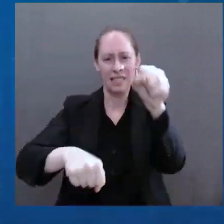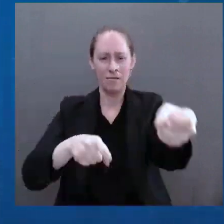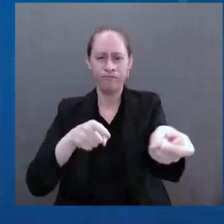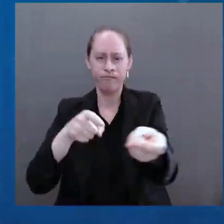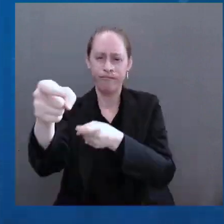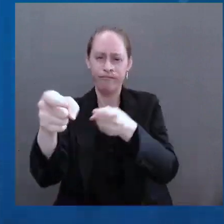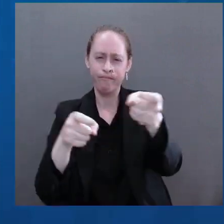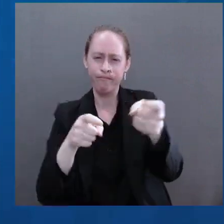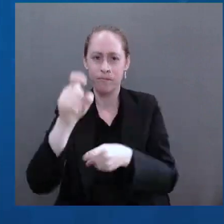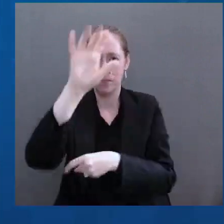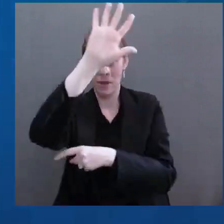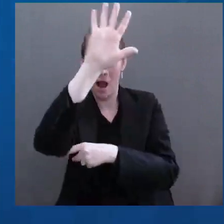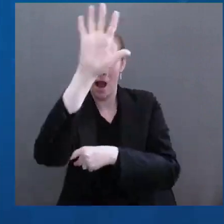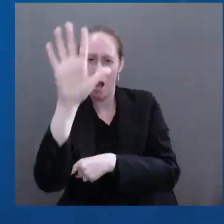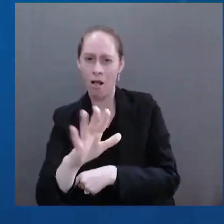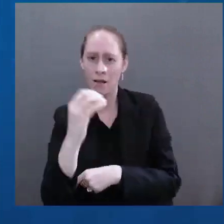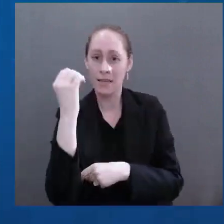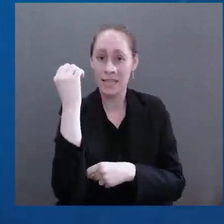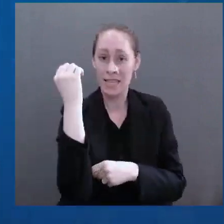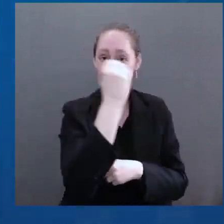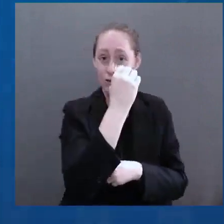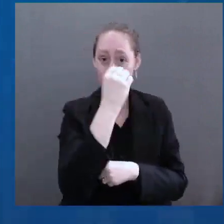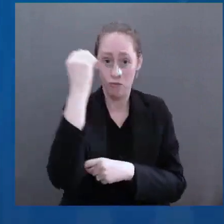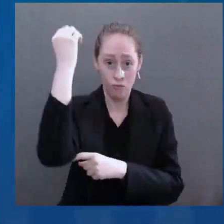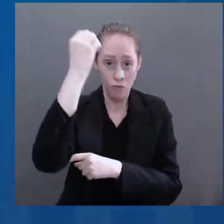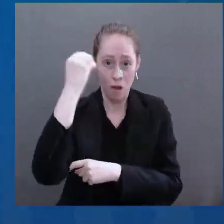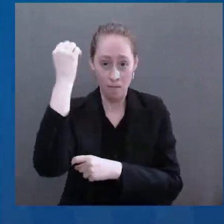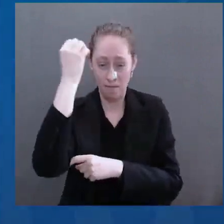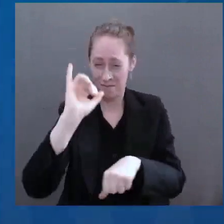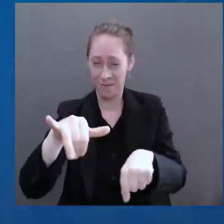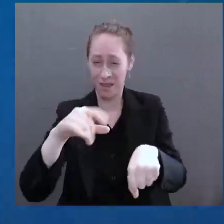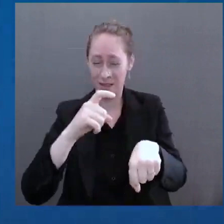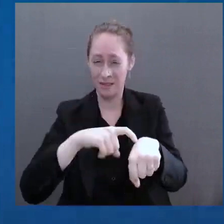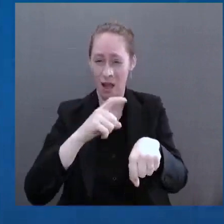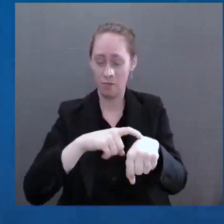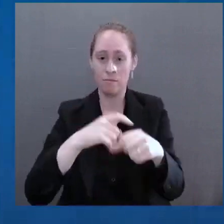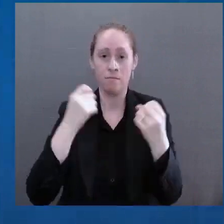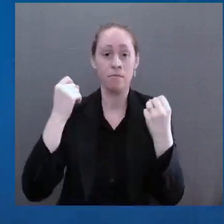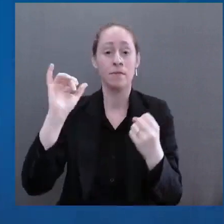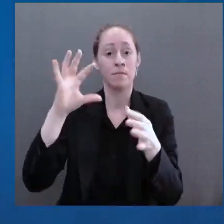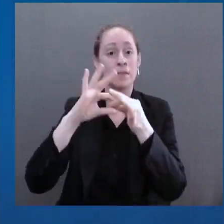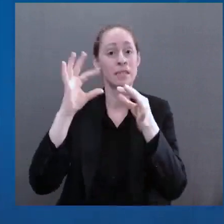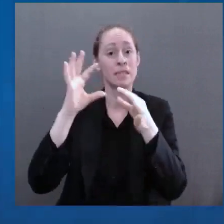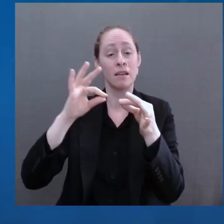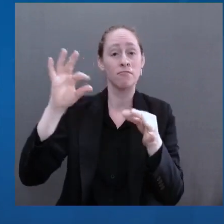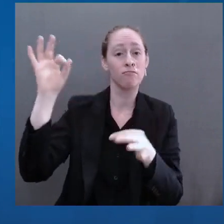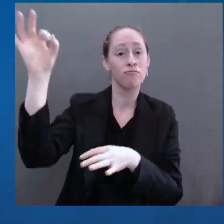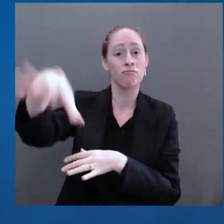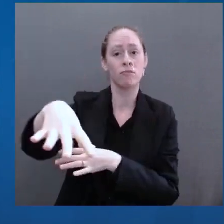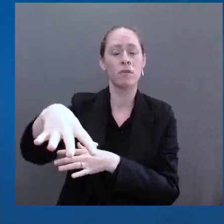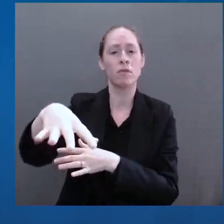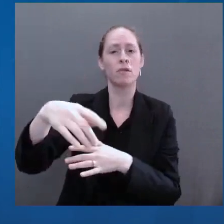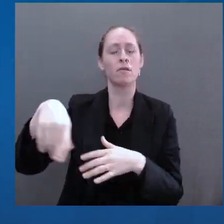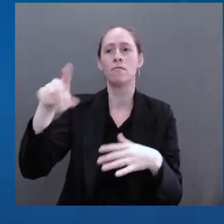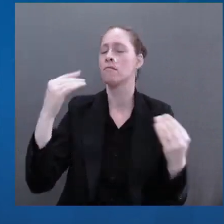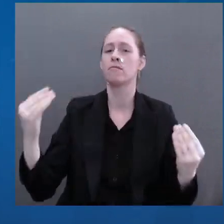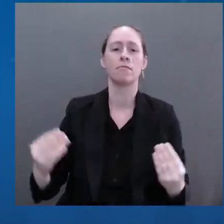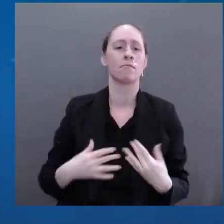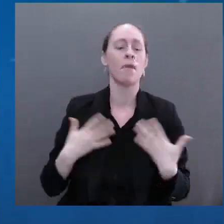the cruelty and brutality of this unjust war. When Pope John Paul